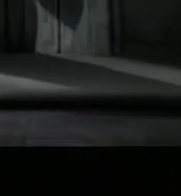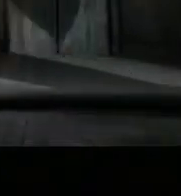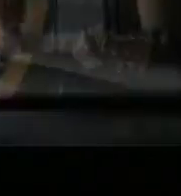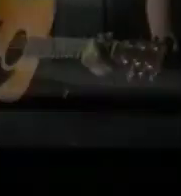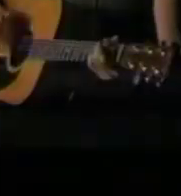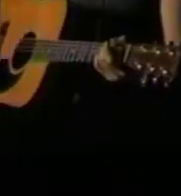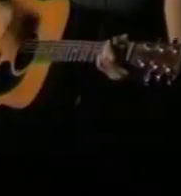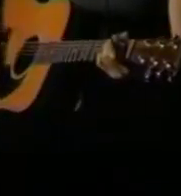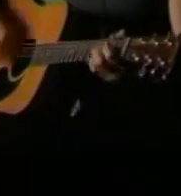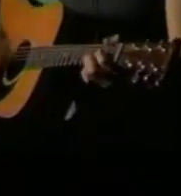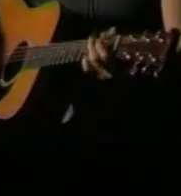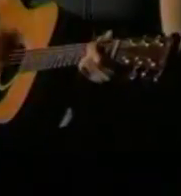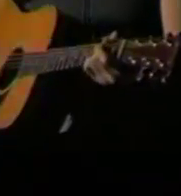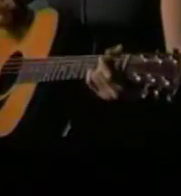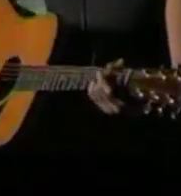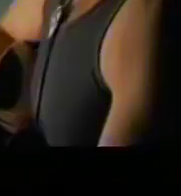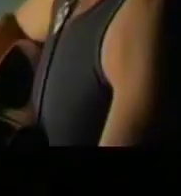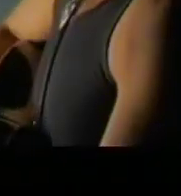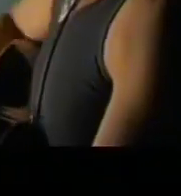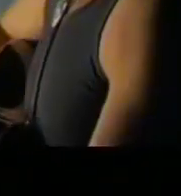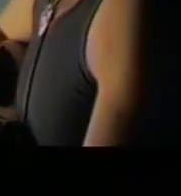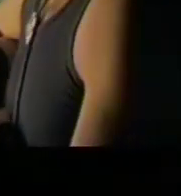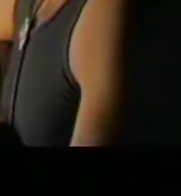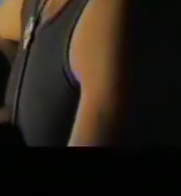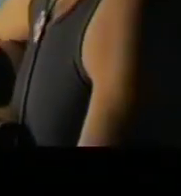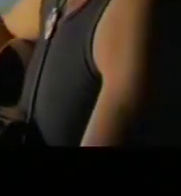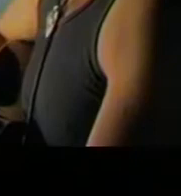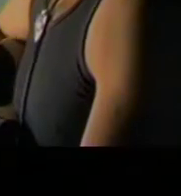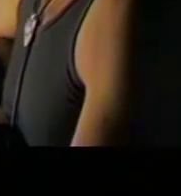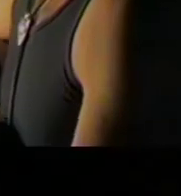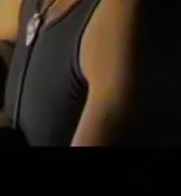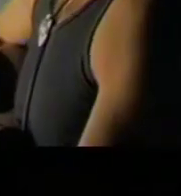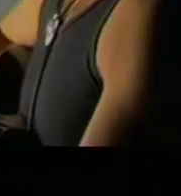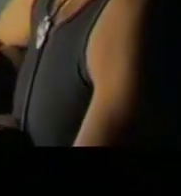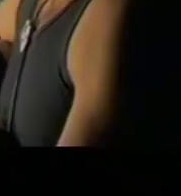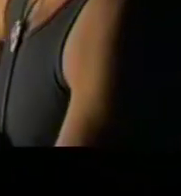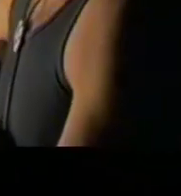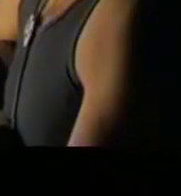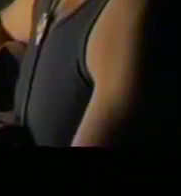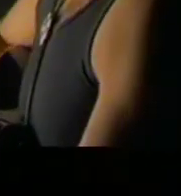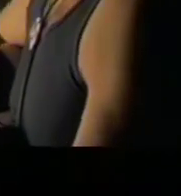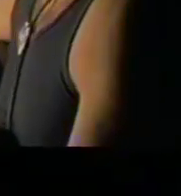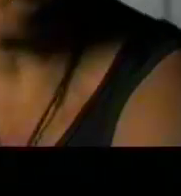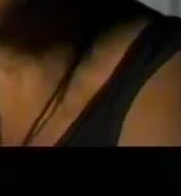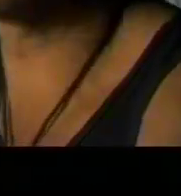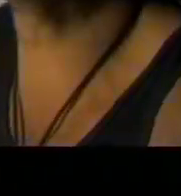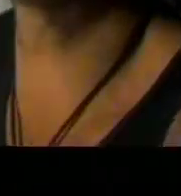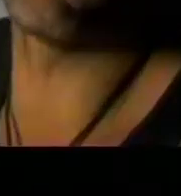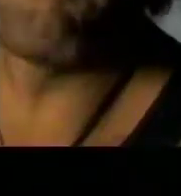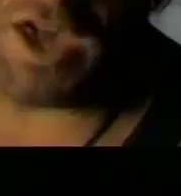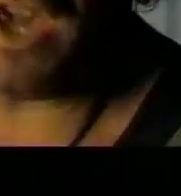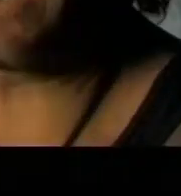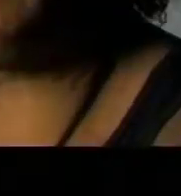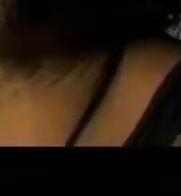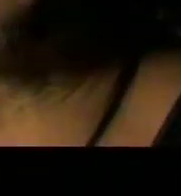as the light Of day Oh si esa Oh si esa Si